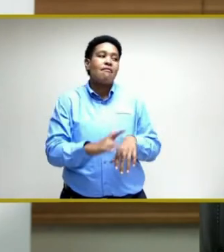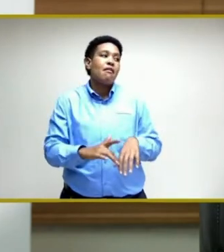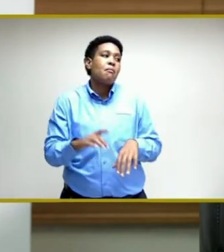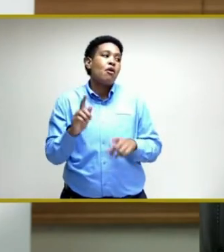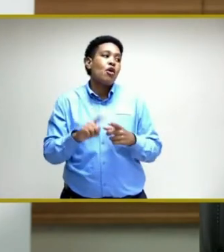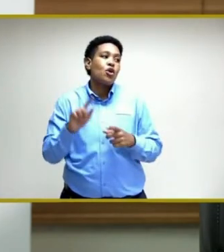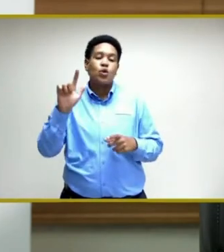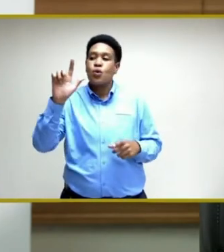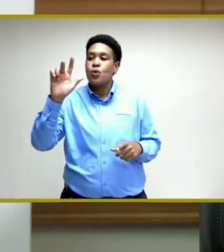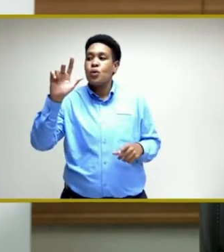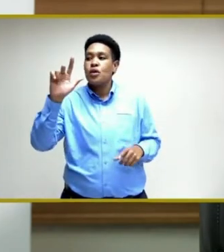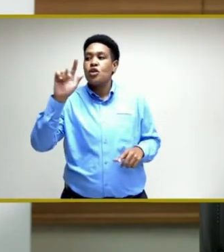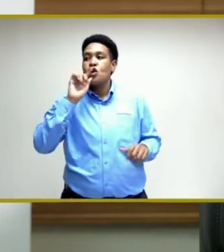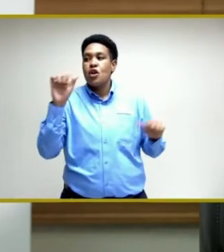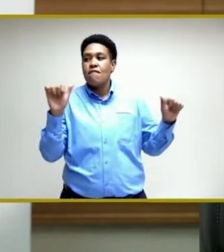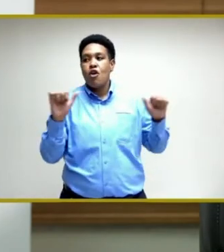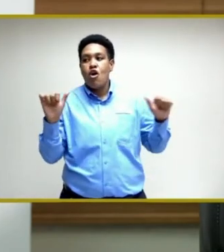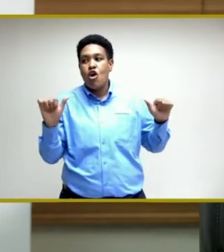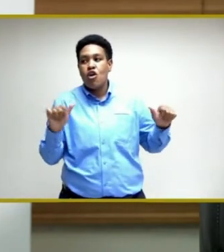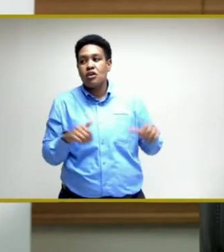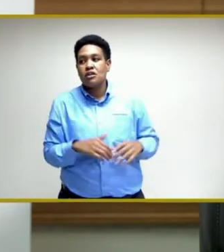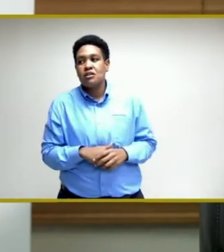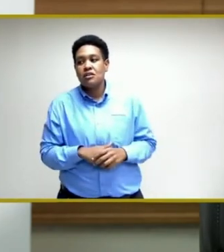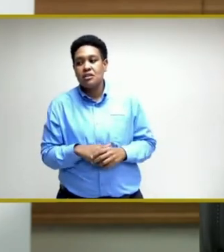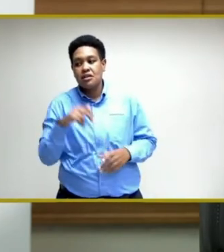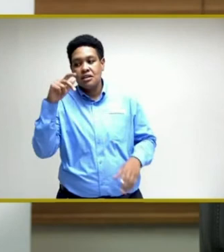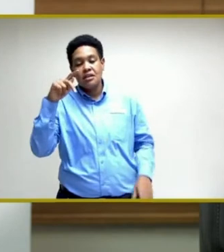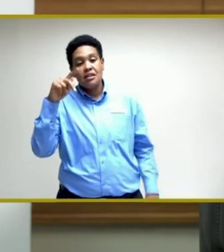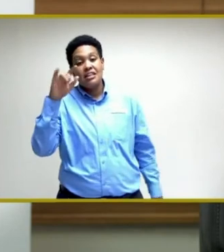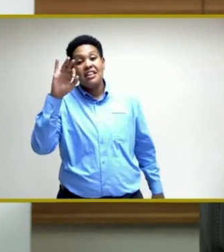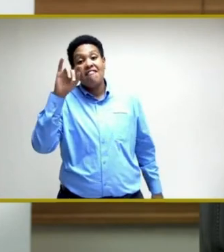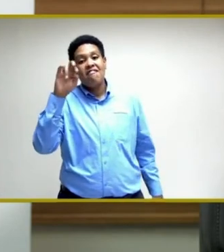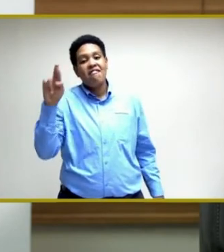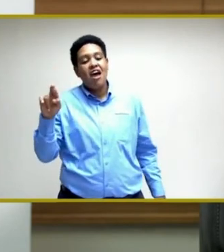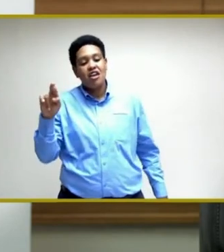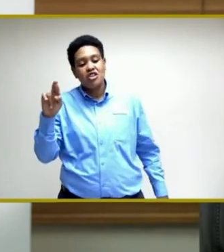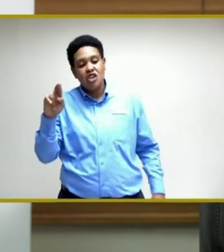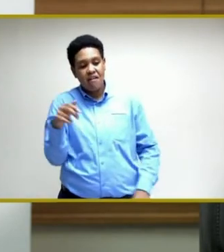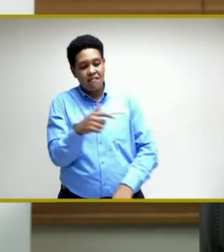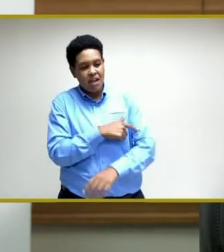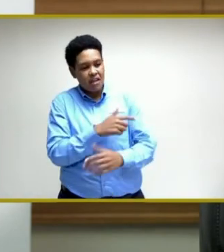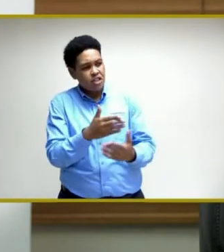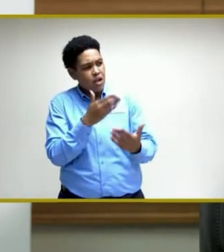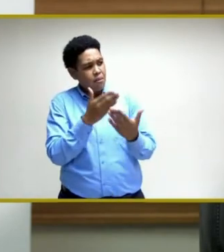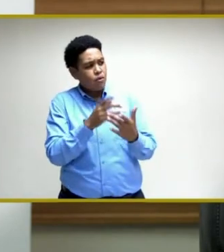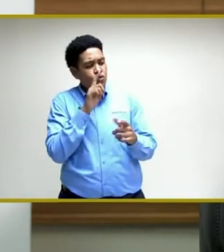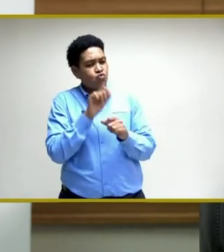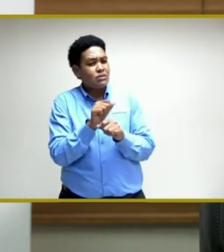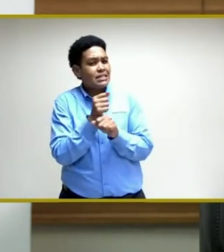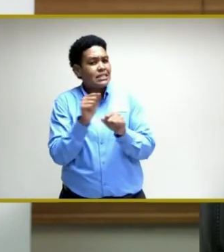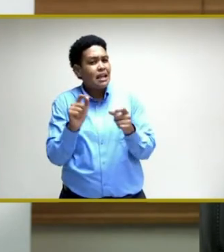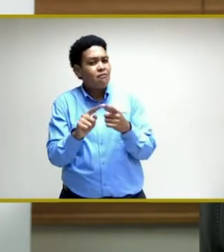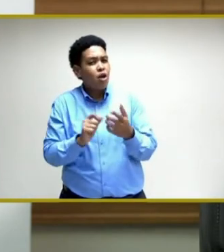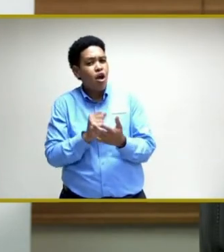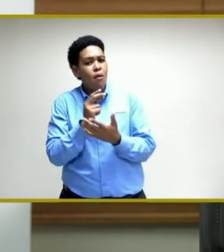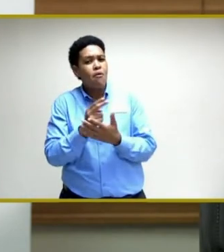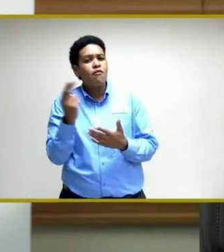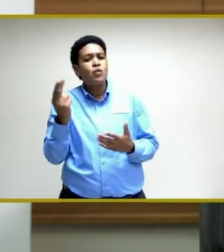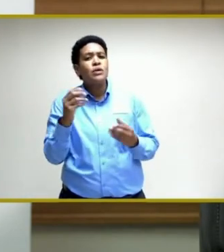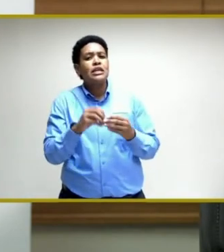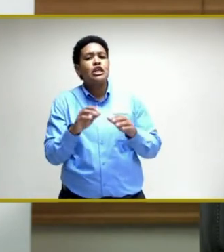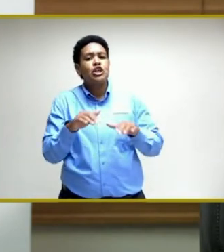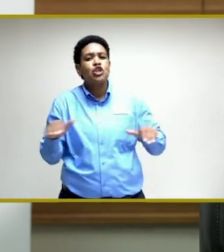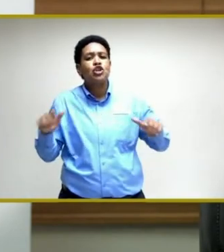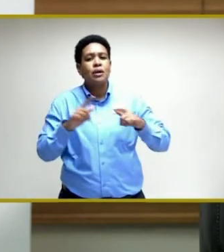23rd of August. The Pfizer vaccine has been proven, as you know, to be safe and approved for use in children